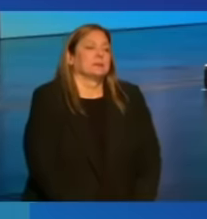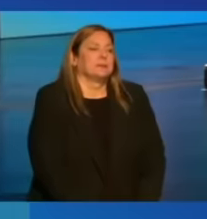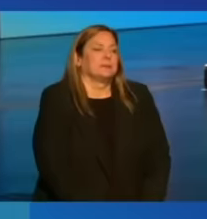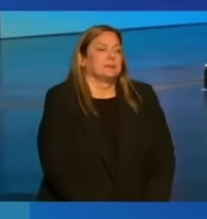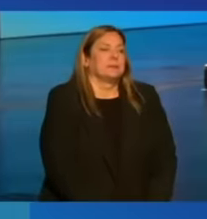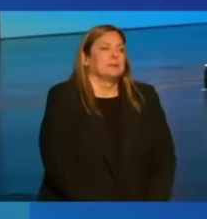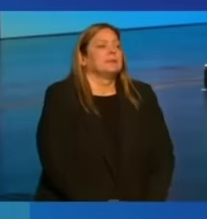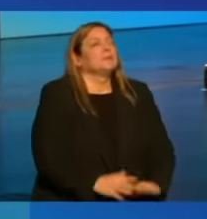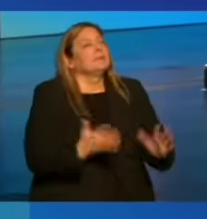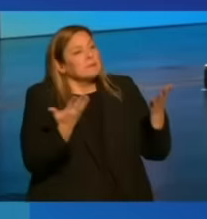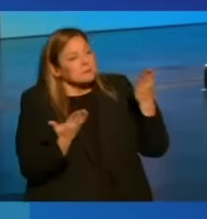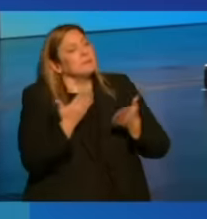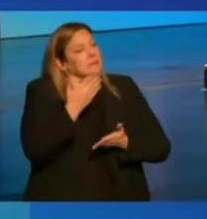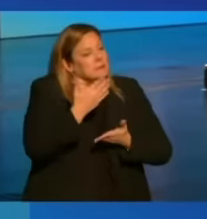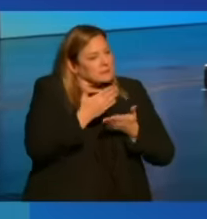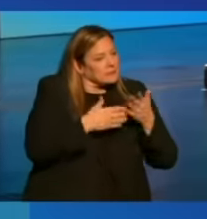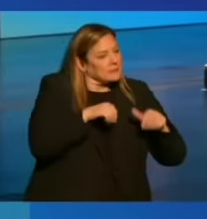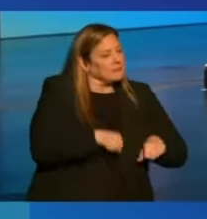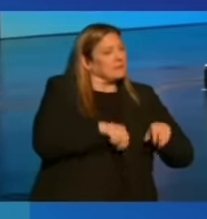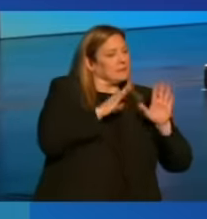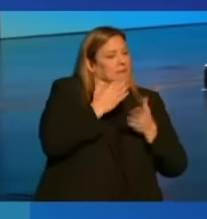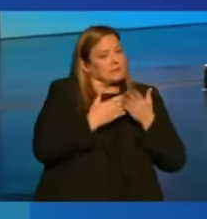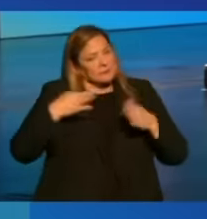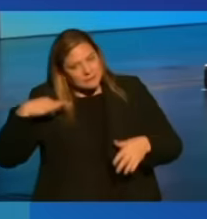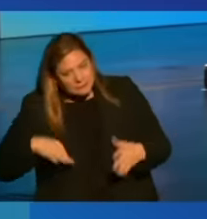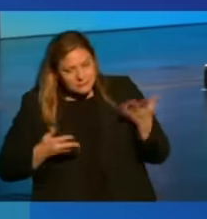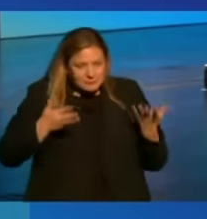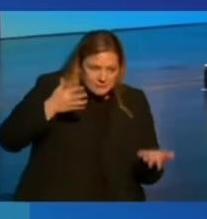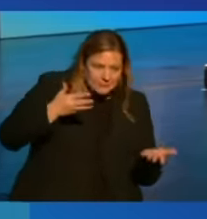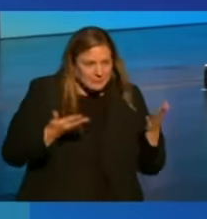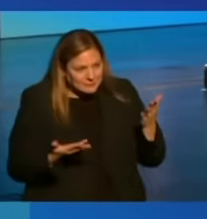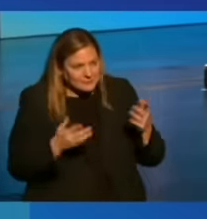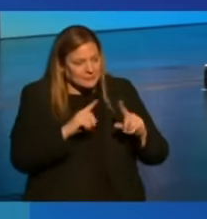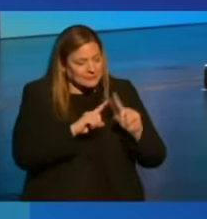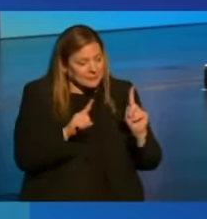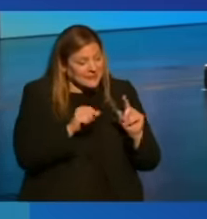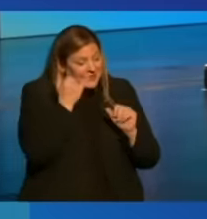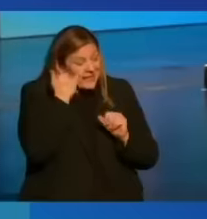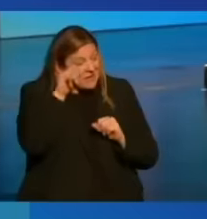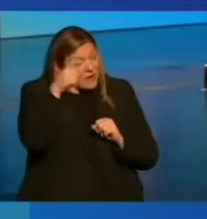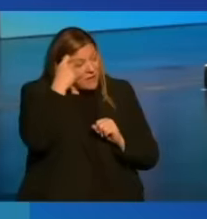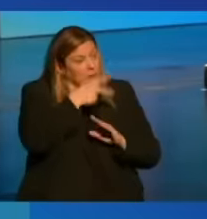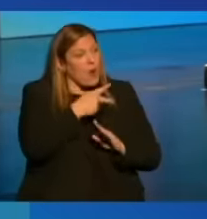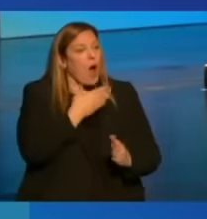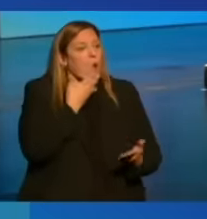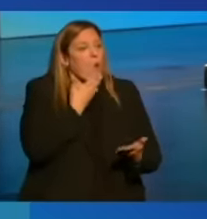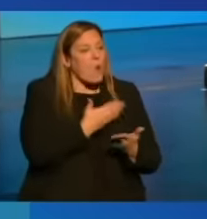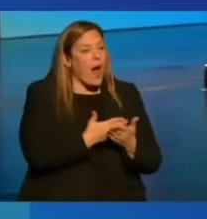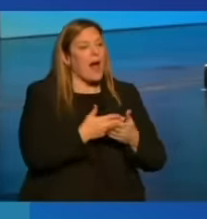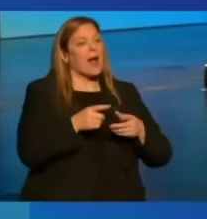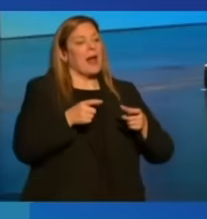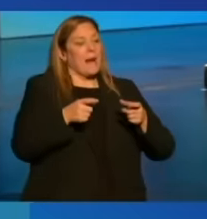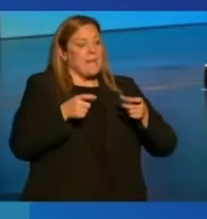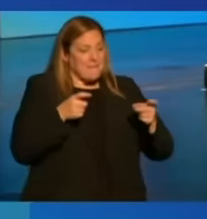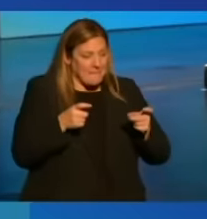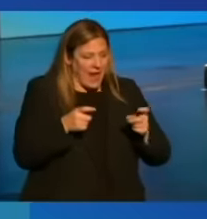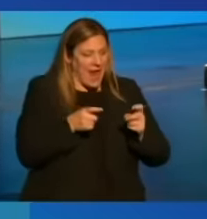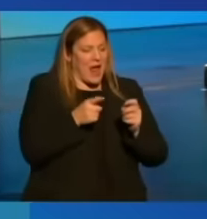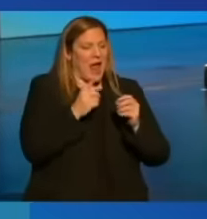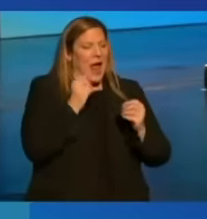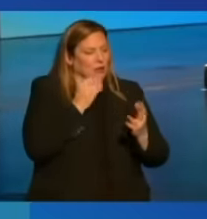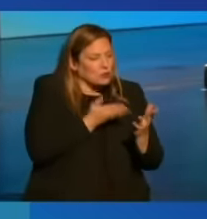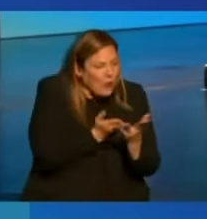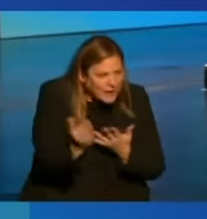There are some tradeoffs. But as long as government programs are well managed and transparent,